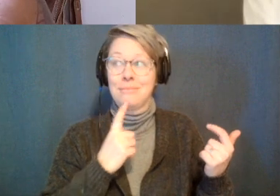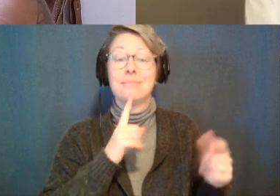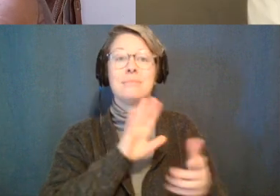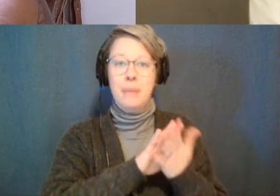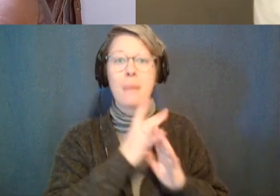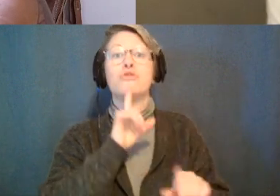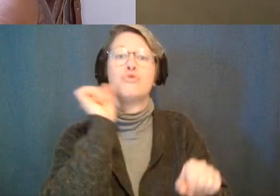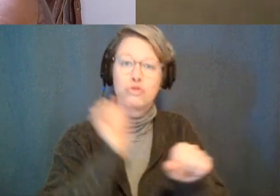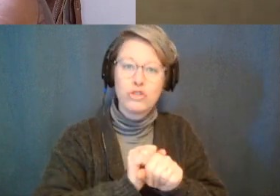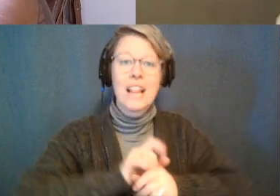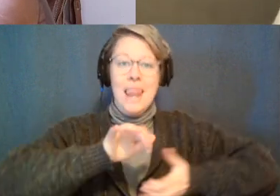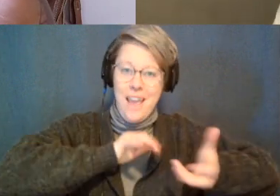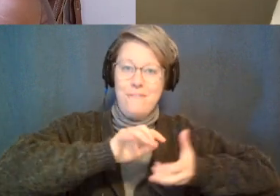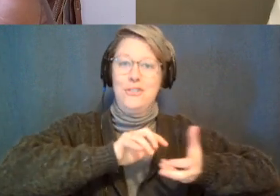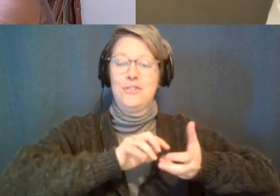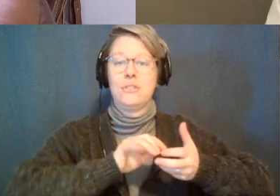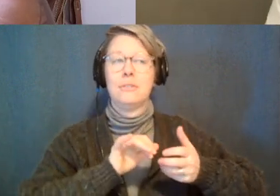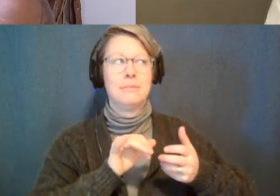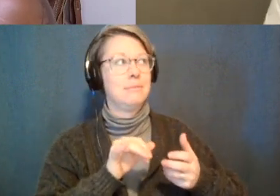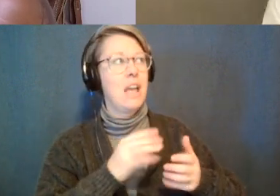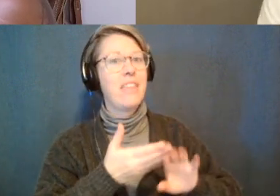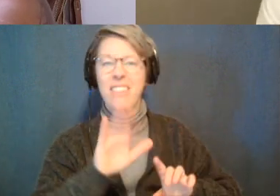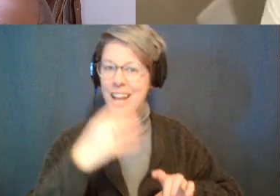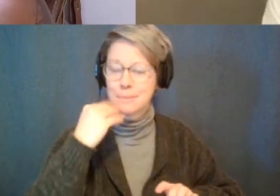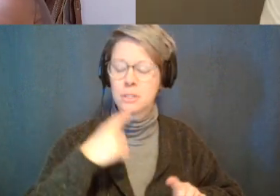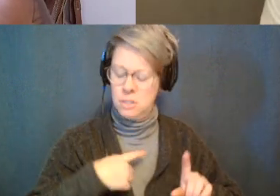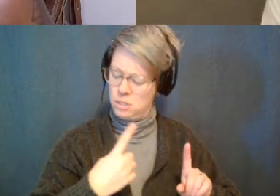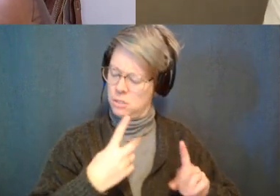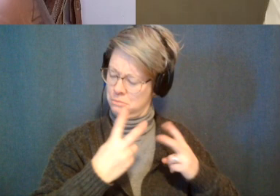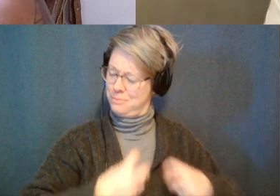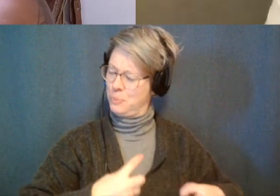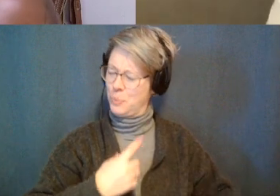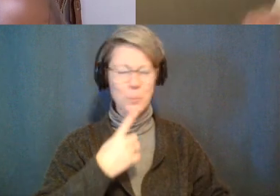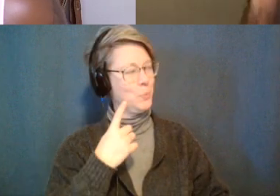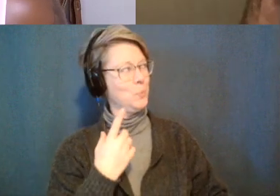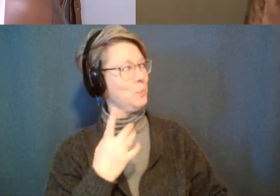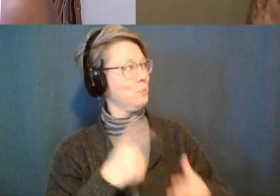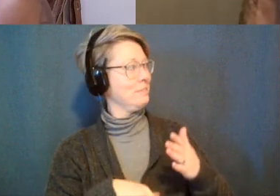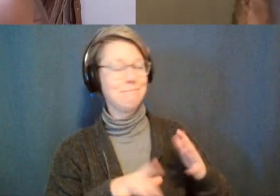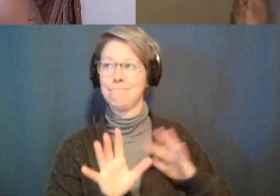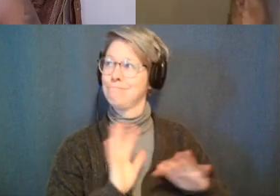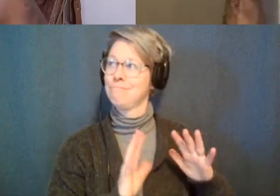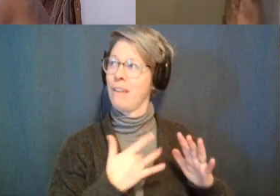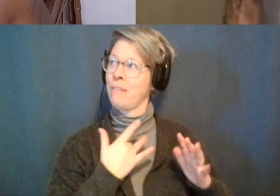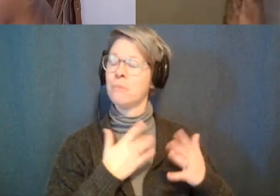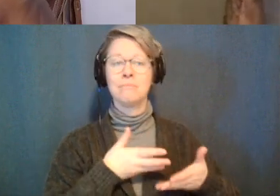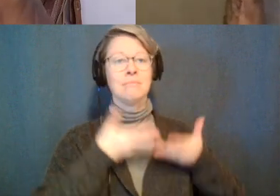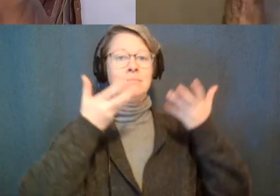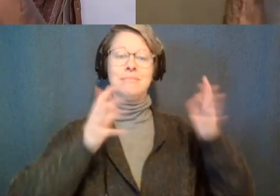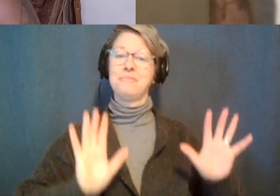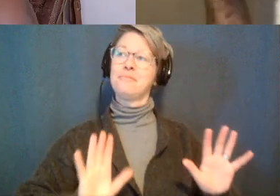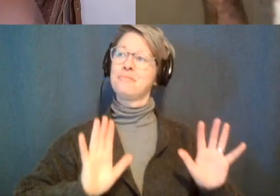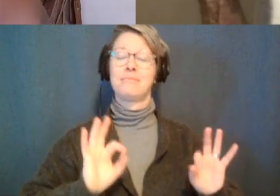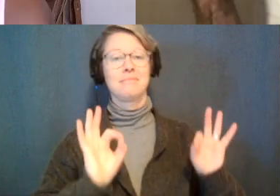laughing and then it's that same experience i'm like what was wait i'm sorry what is fucking happening right now it's like so yeah you're literally